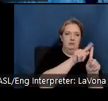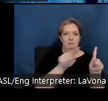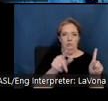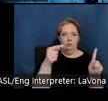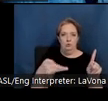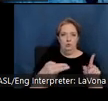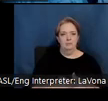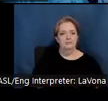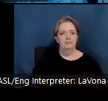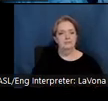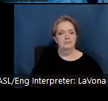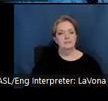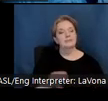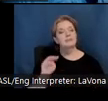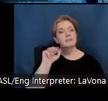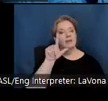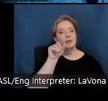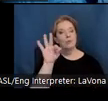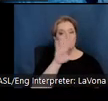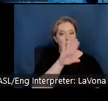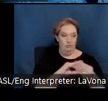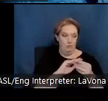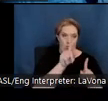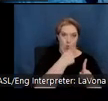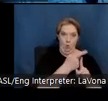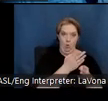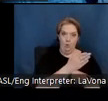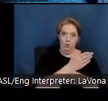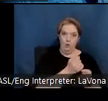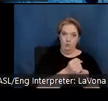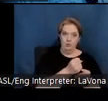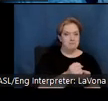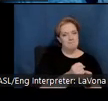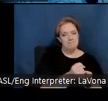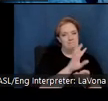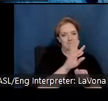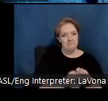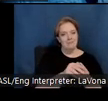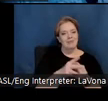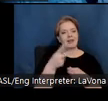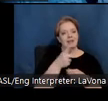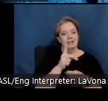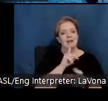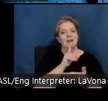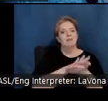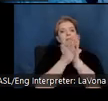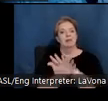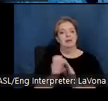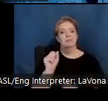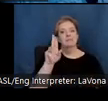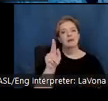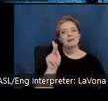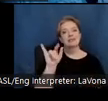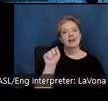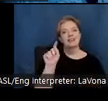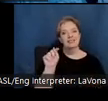story also extends beyond woodworking with Sam's and Alfreda's work as Sunkist growers. Sunkist has